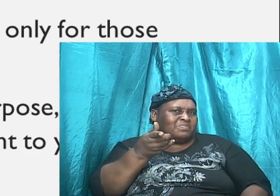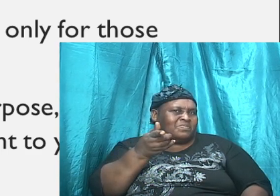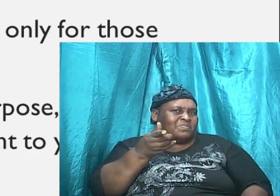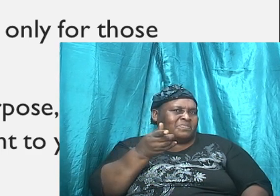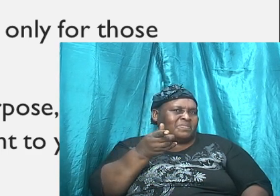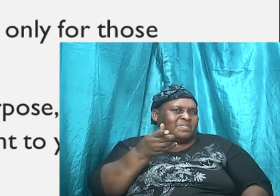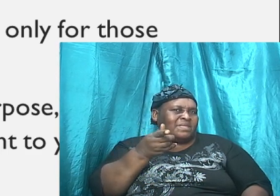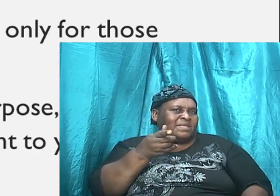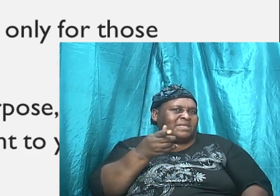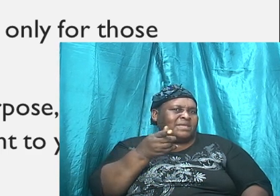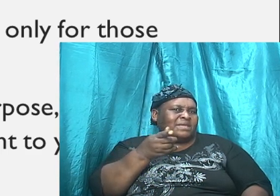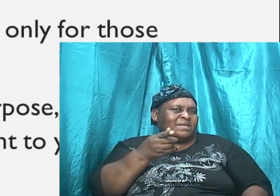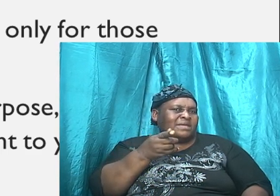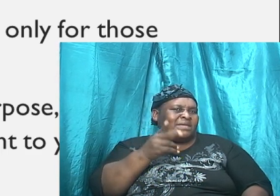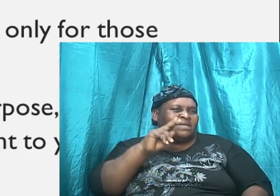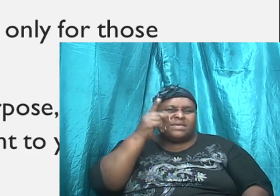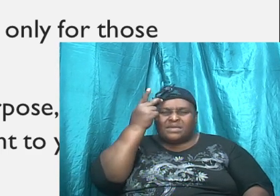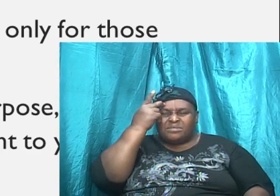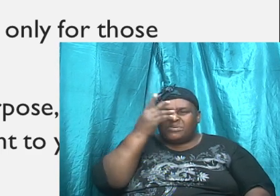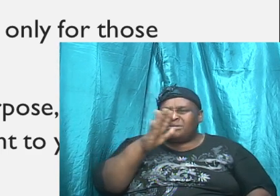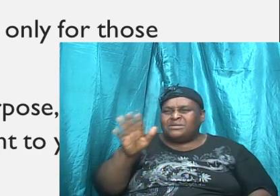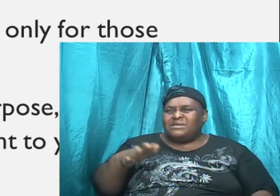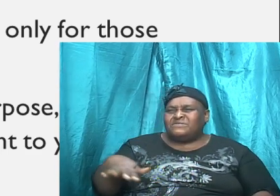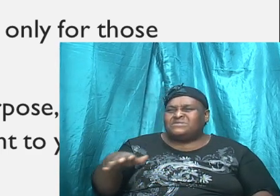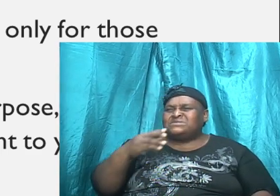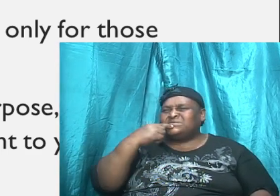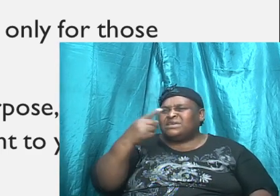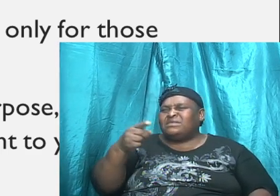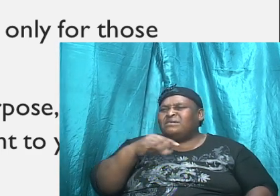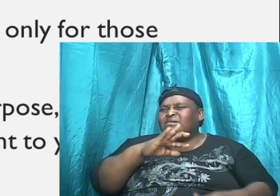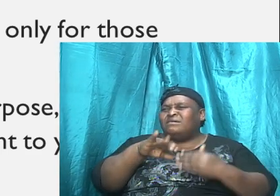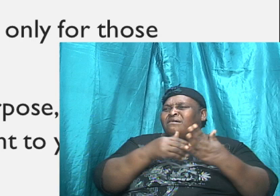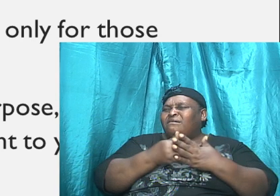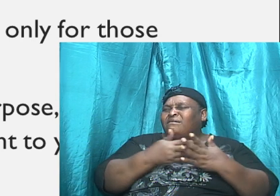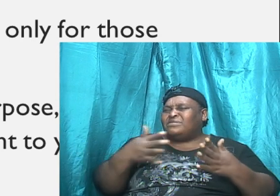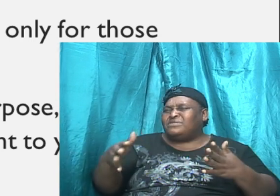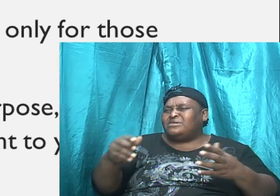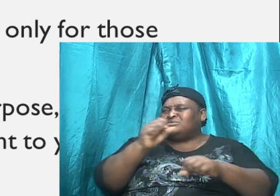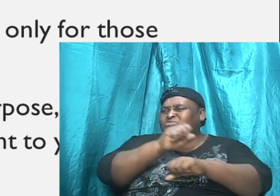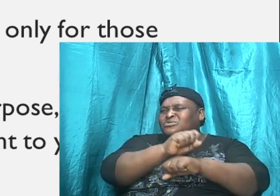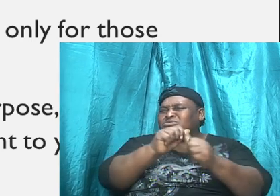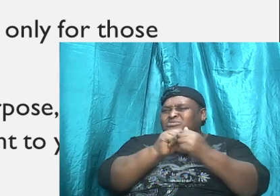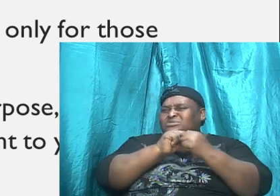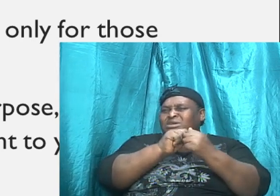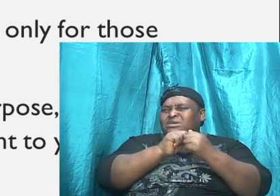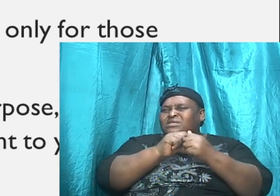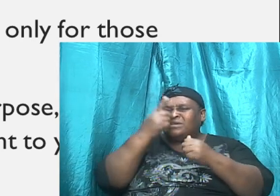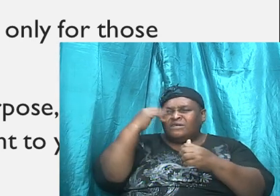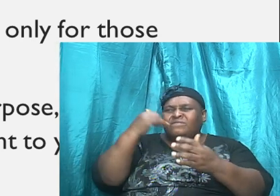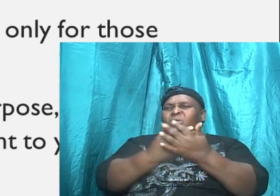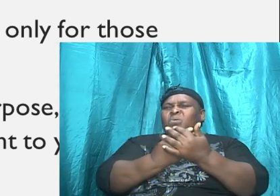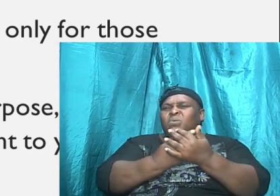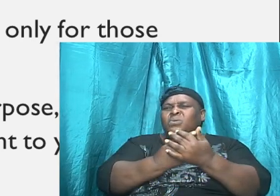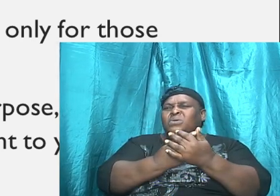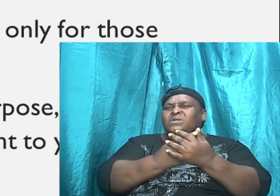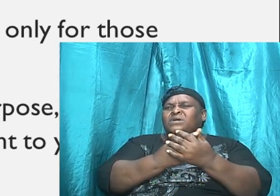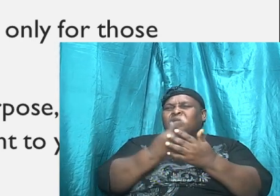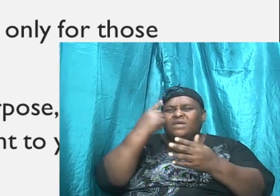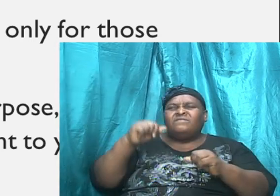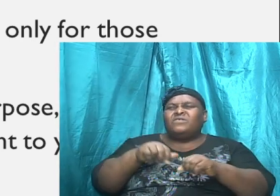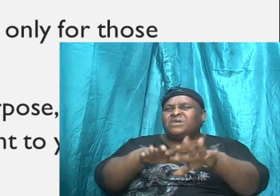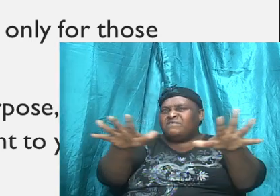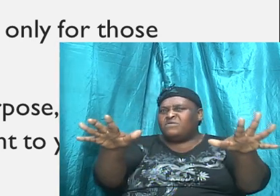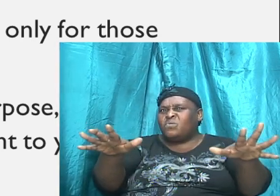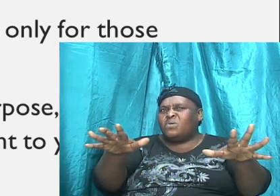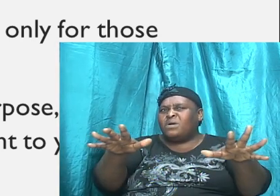didn't he said that all things work together for good, for everyone. No, but